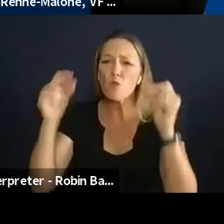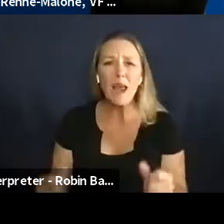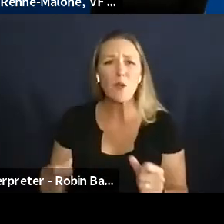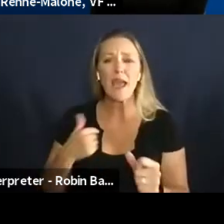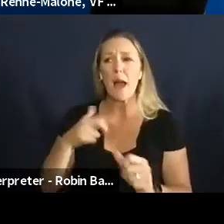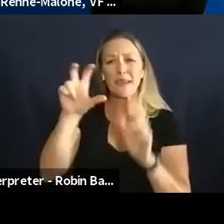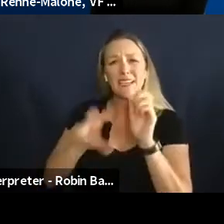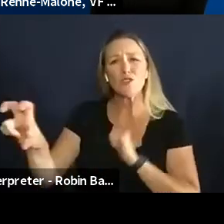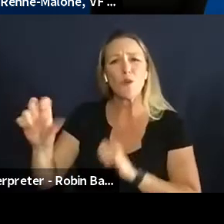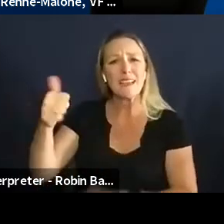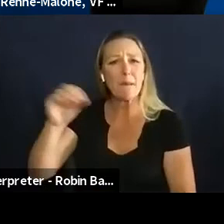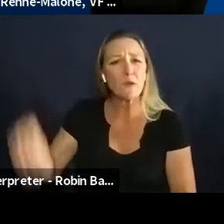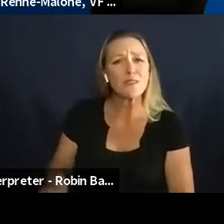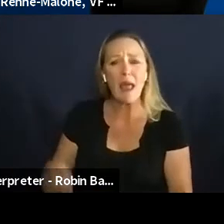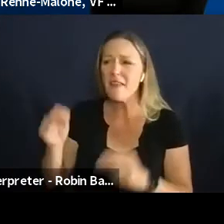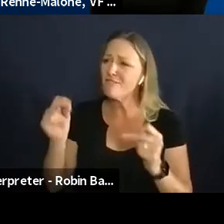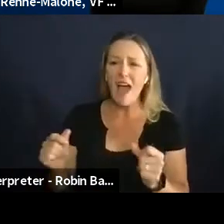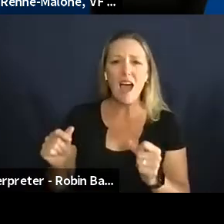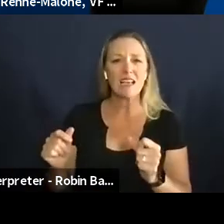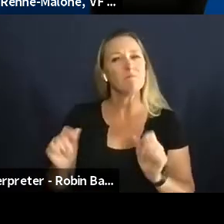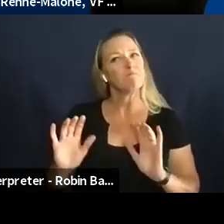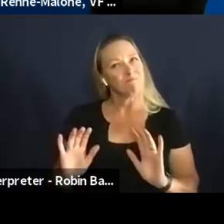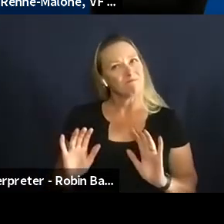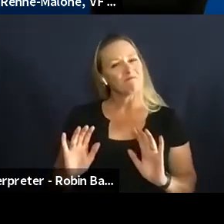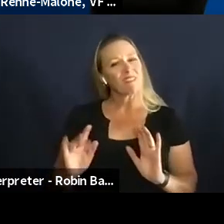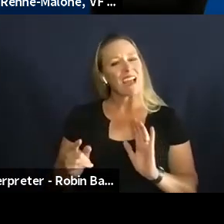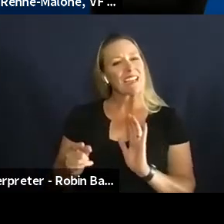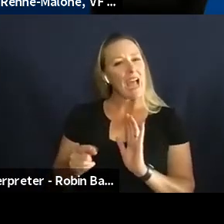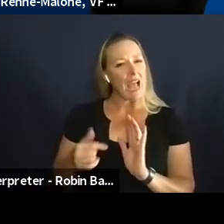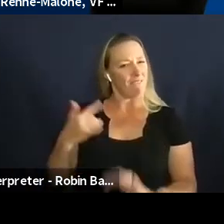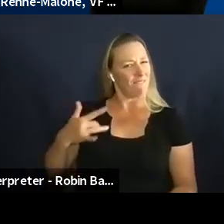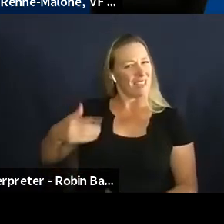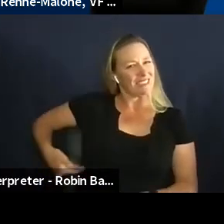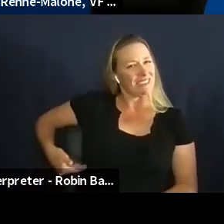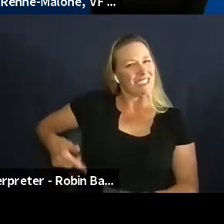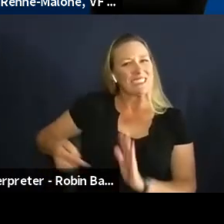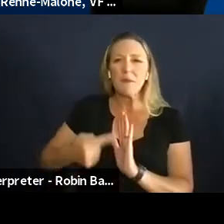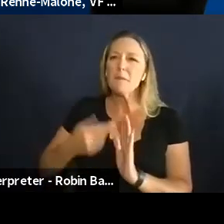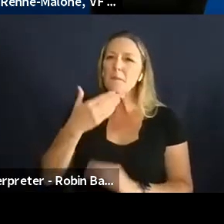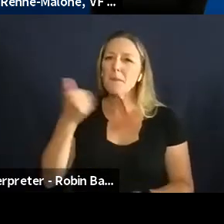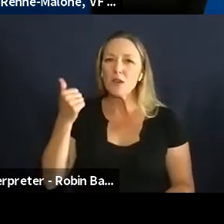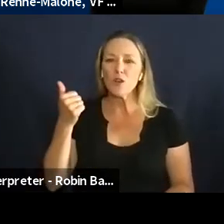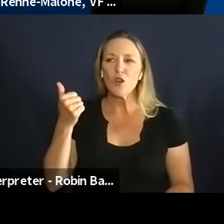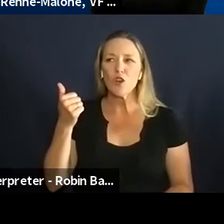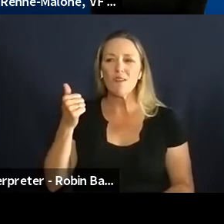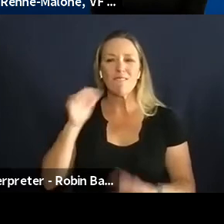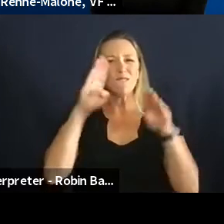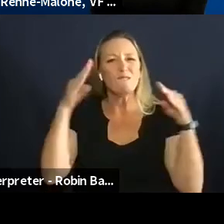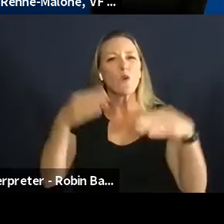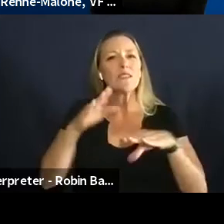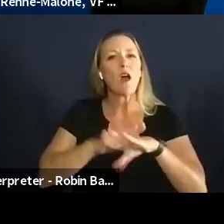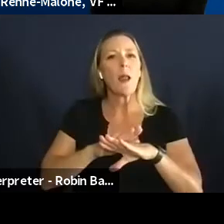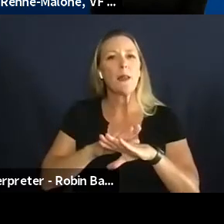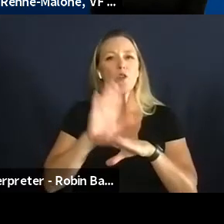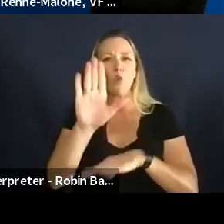i think it's sometimes really better that you um just stay with the mission and then when you're successful